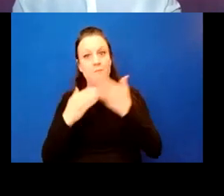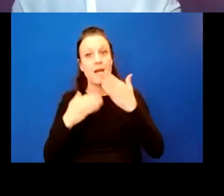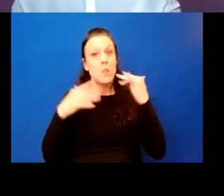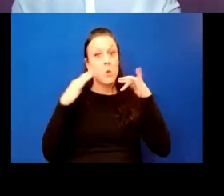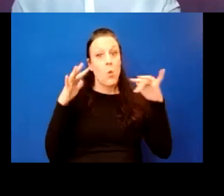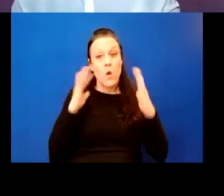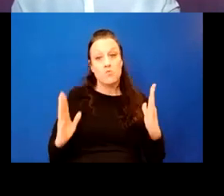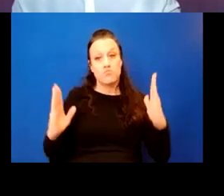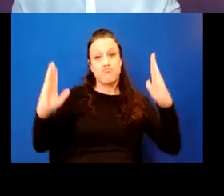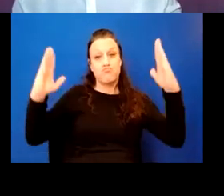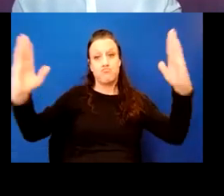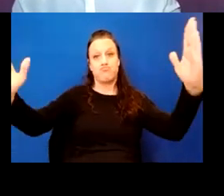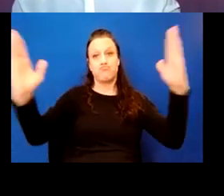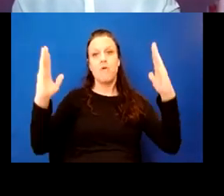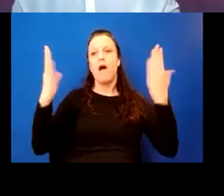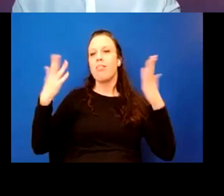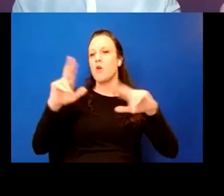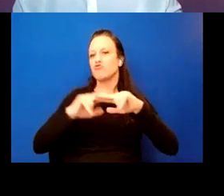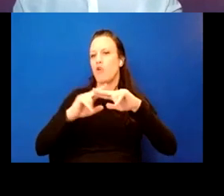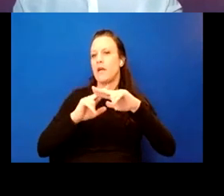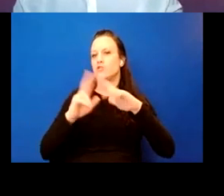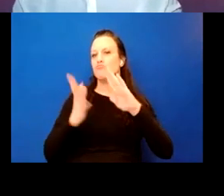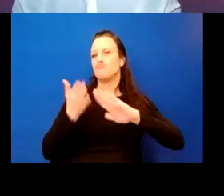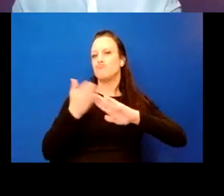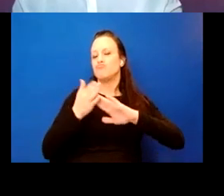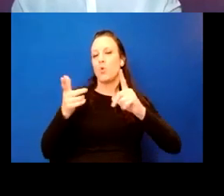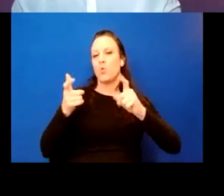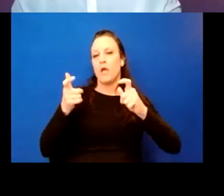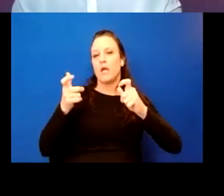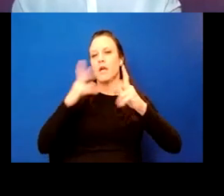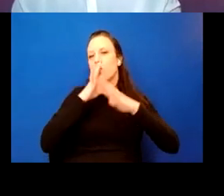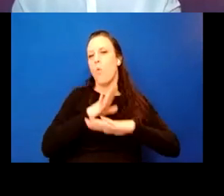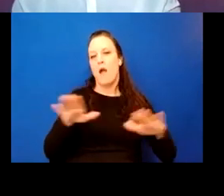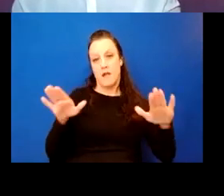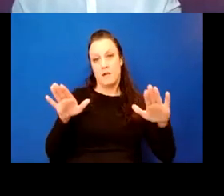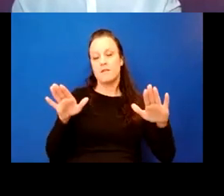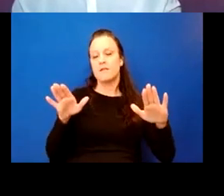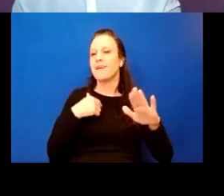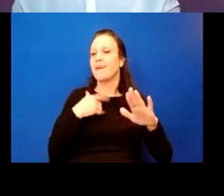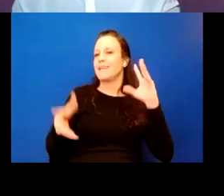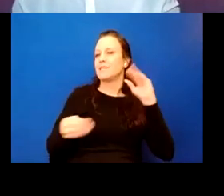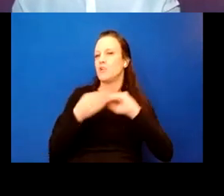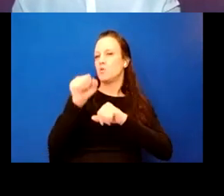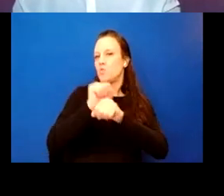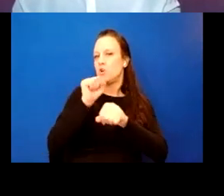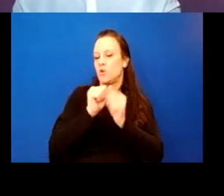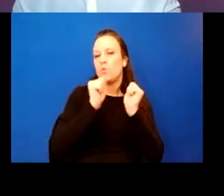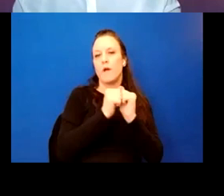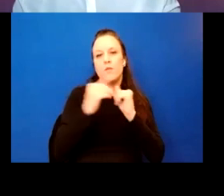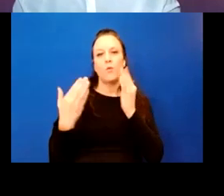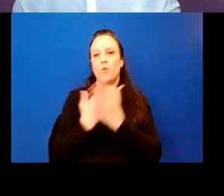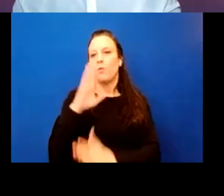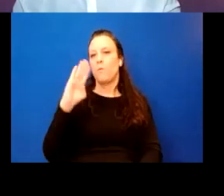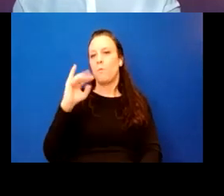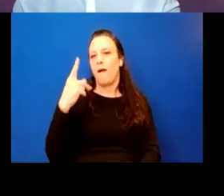we're are Additionally, this work, along with the new bypass